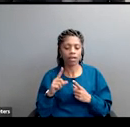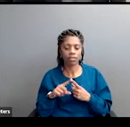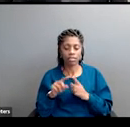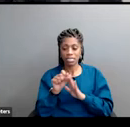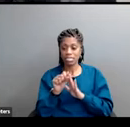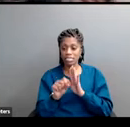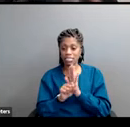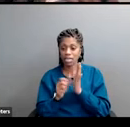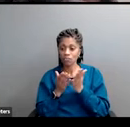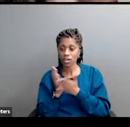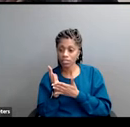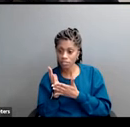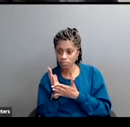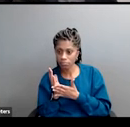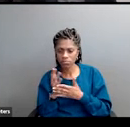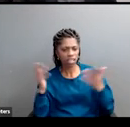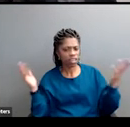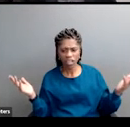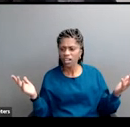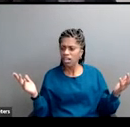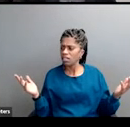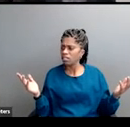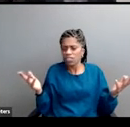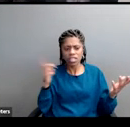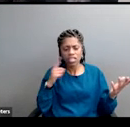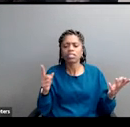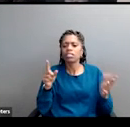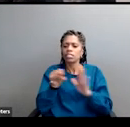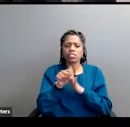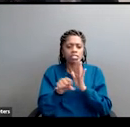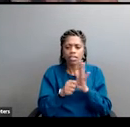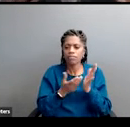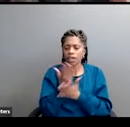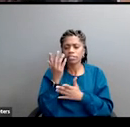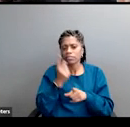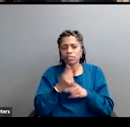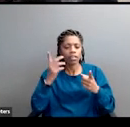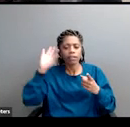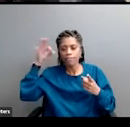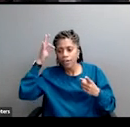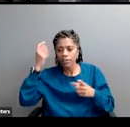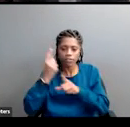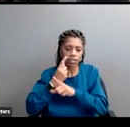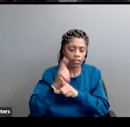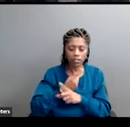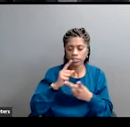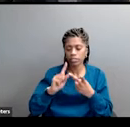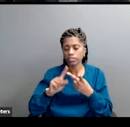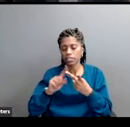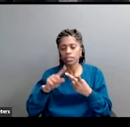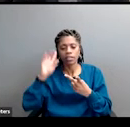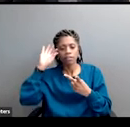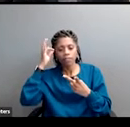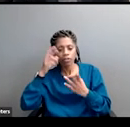And now states rights, I like on its surface, that sounds like federalism, state federal relations. Okay. But everybody